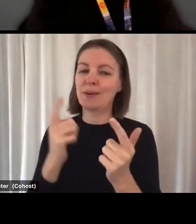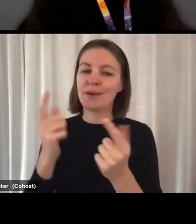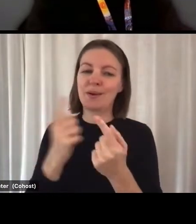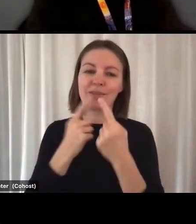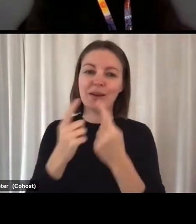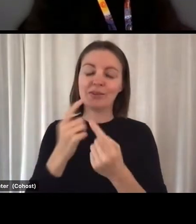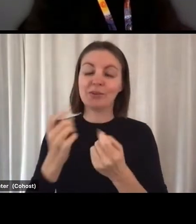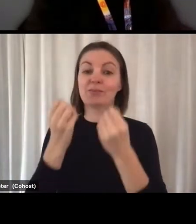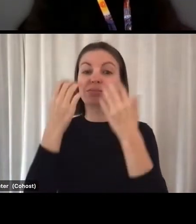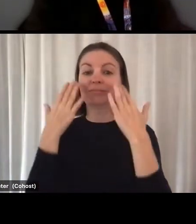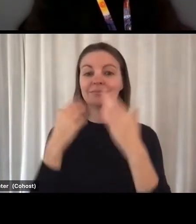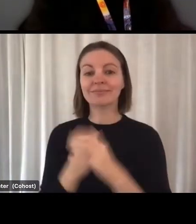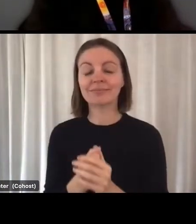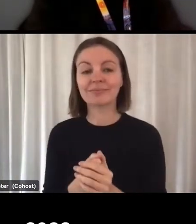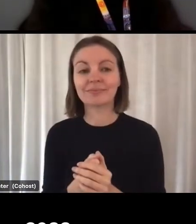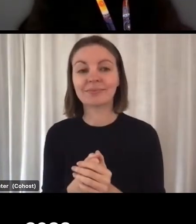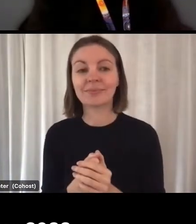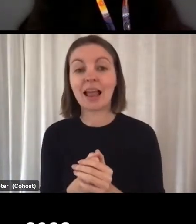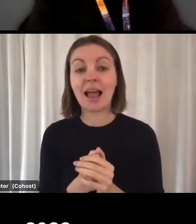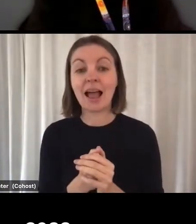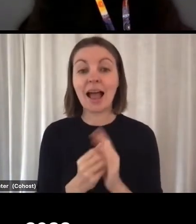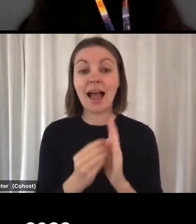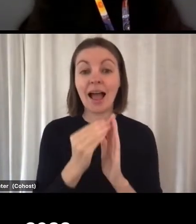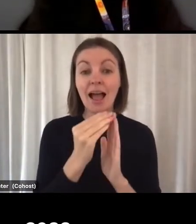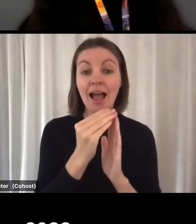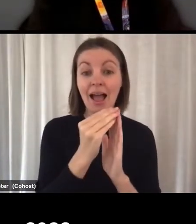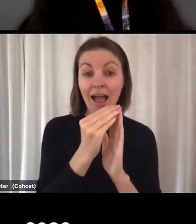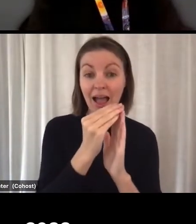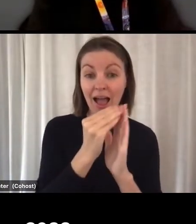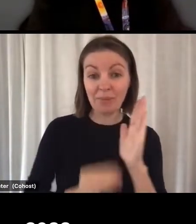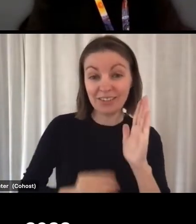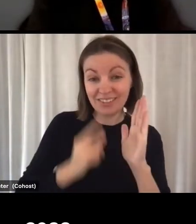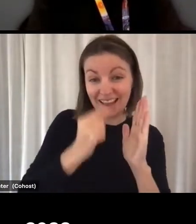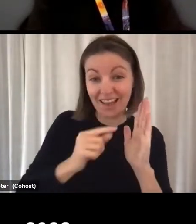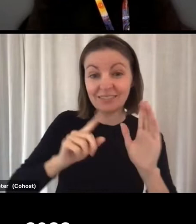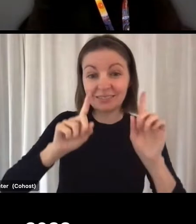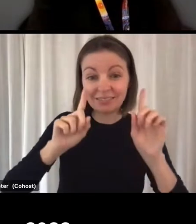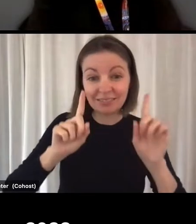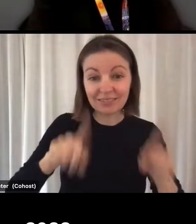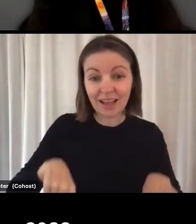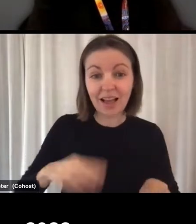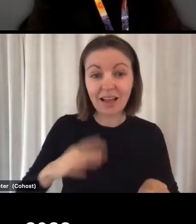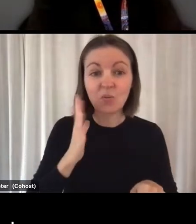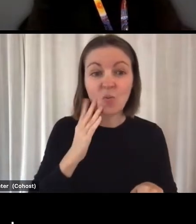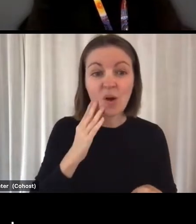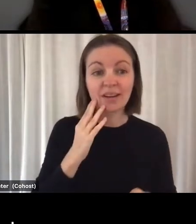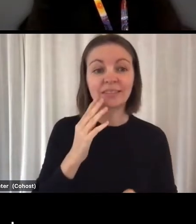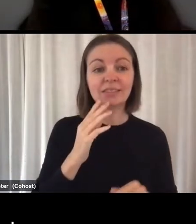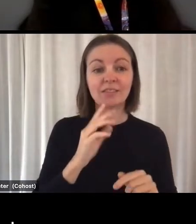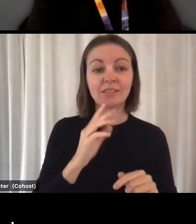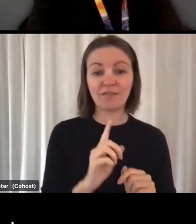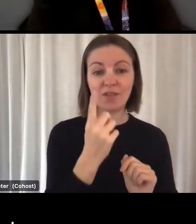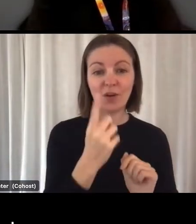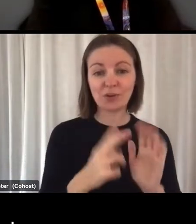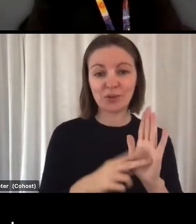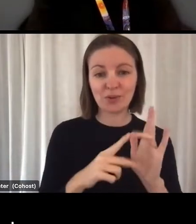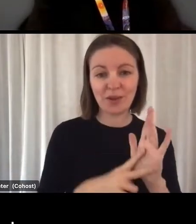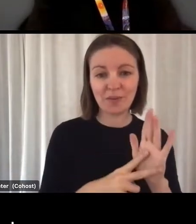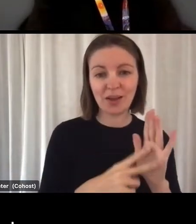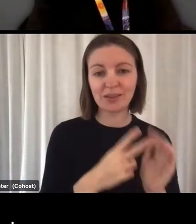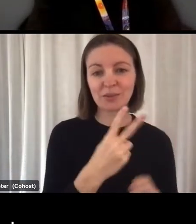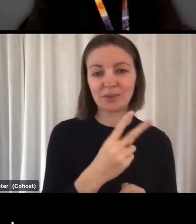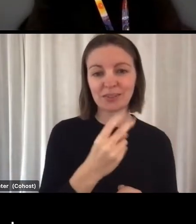Applications for this year will be open via Grant Connect from Tuesday the 1st of November 2022 and will close on Thursday